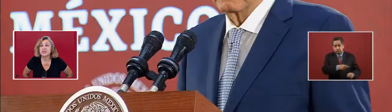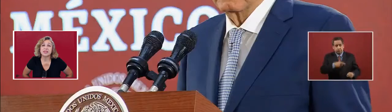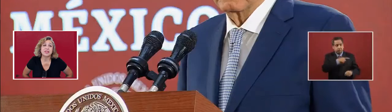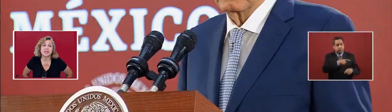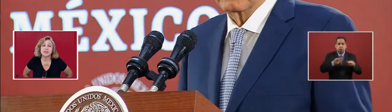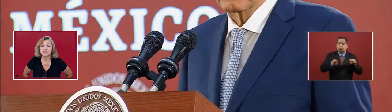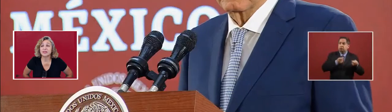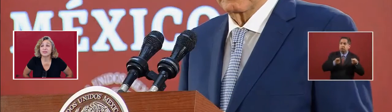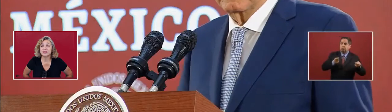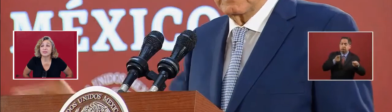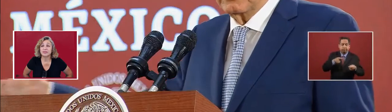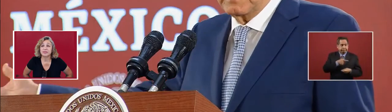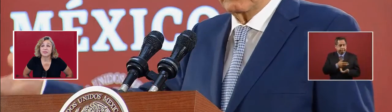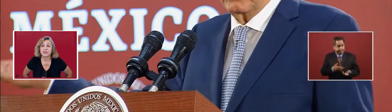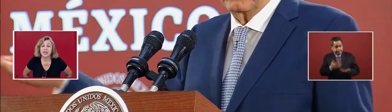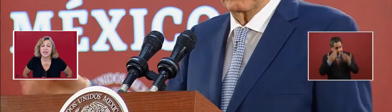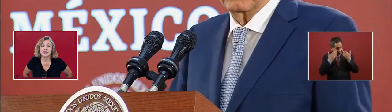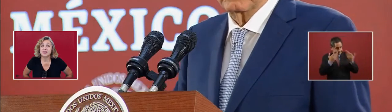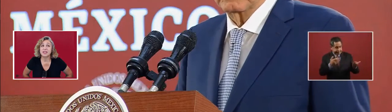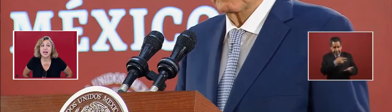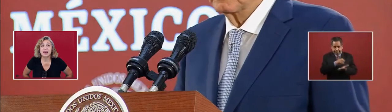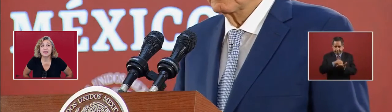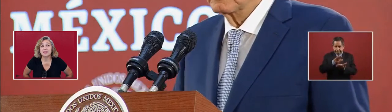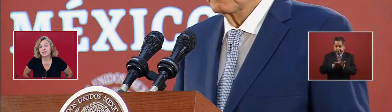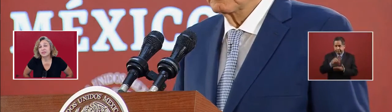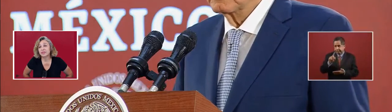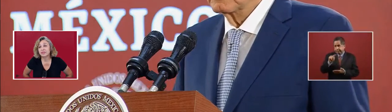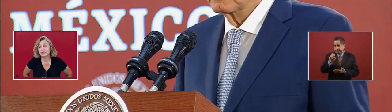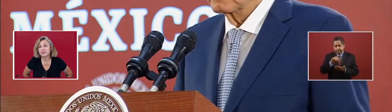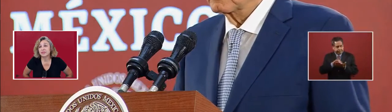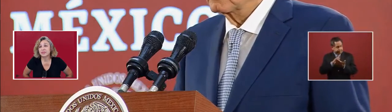years. And there's the data.